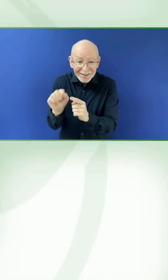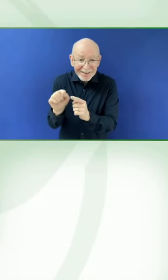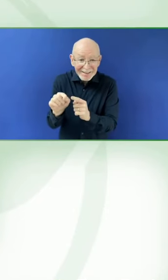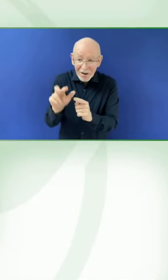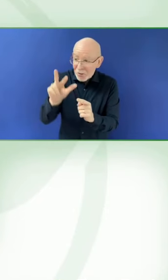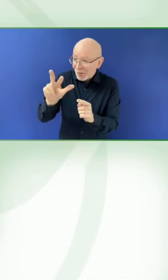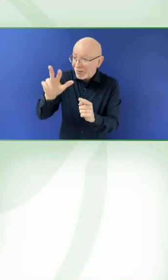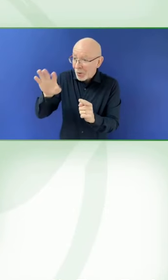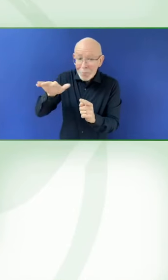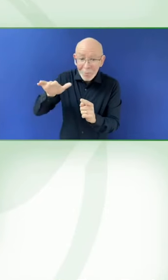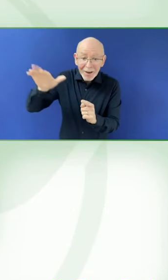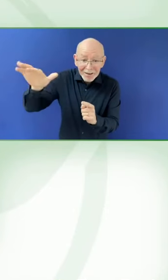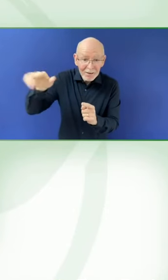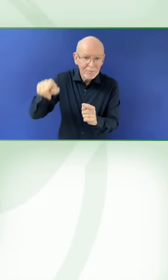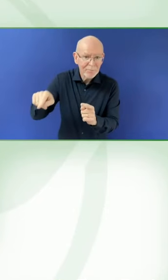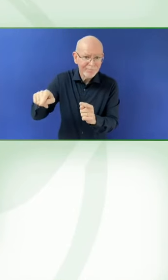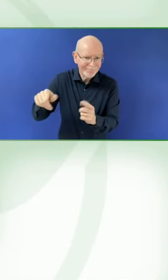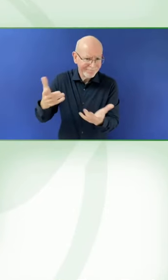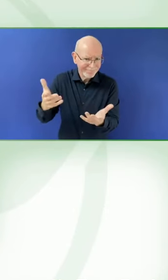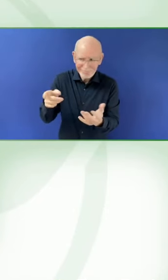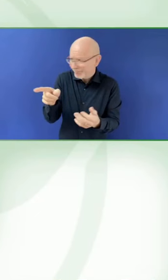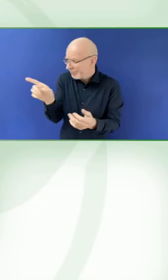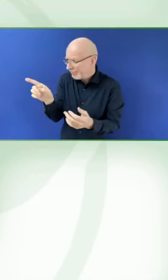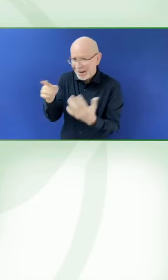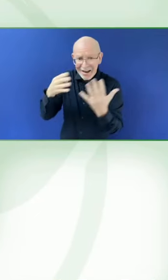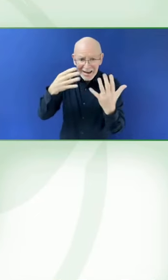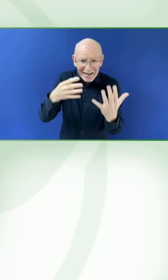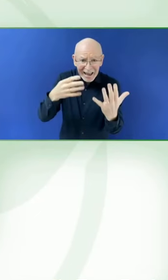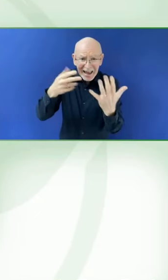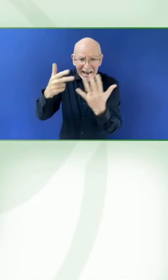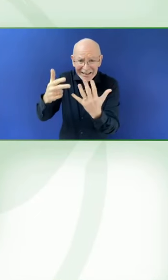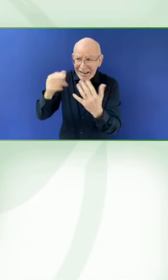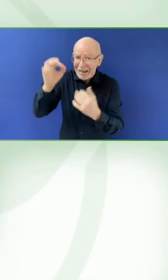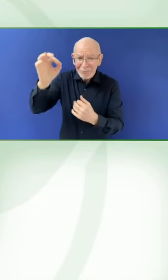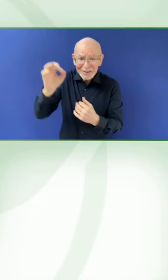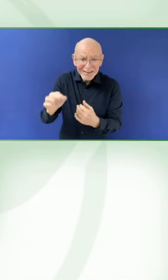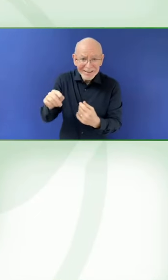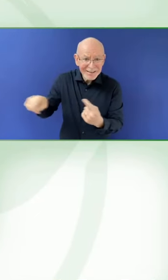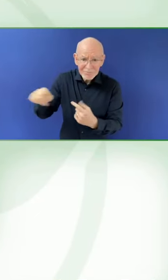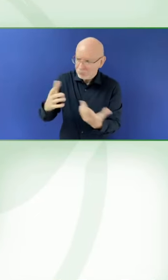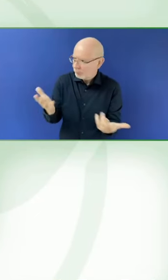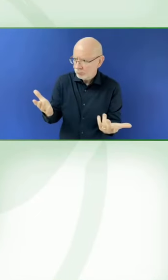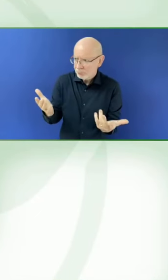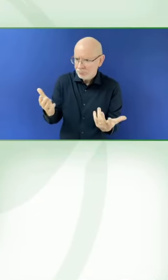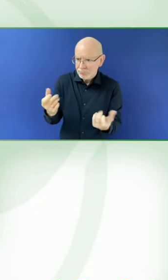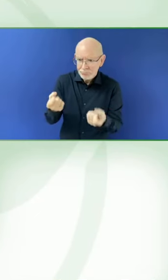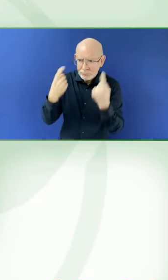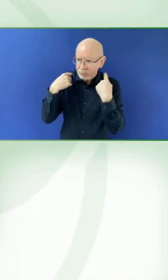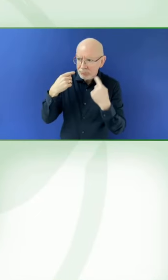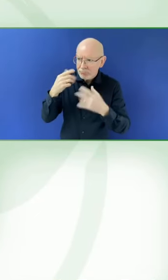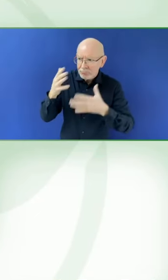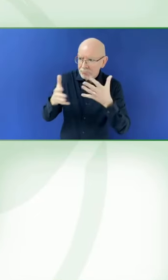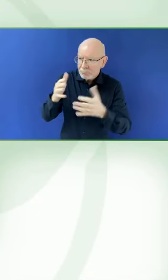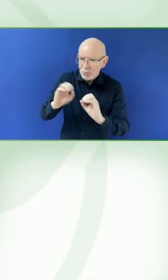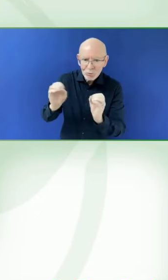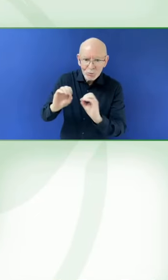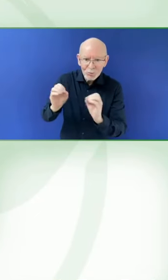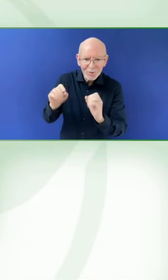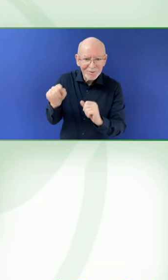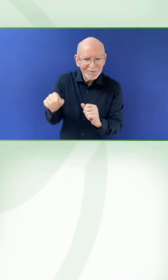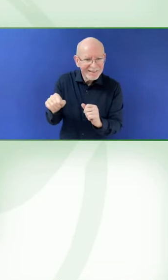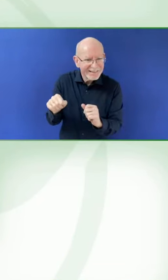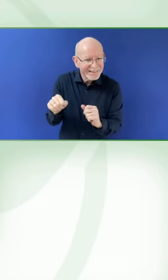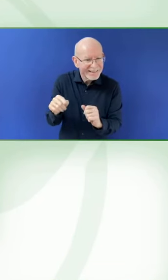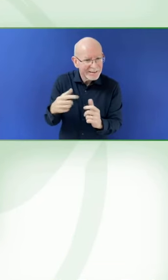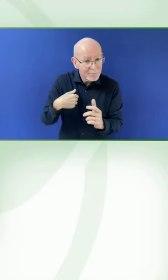significant problem. So why is WAY innovatum? One way that it's innovative is that it is an open